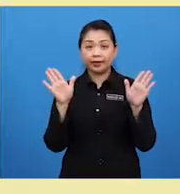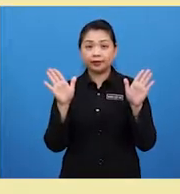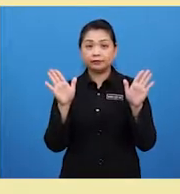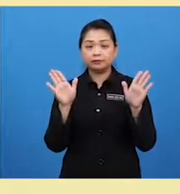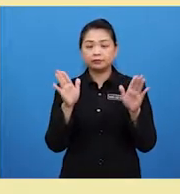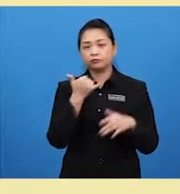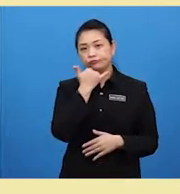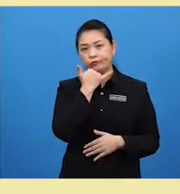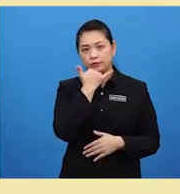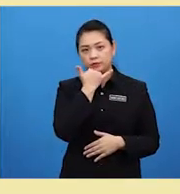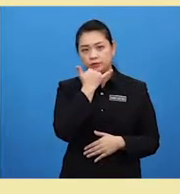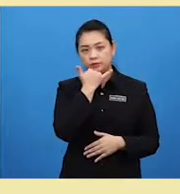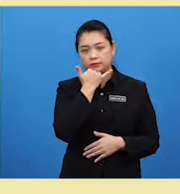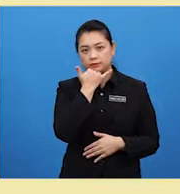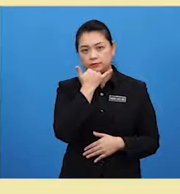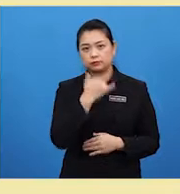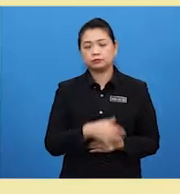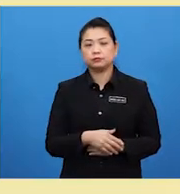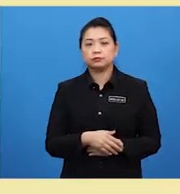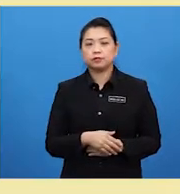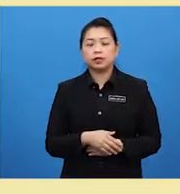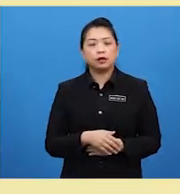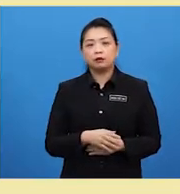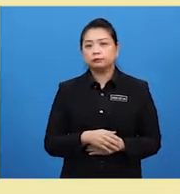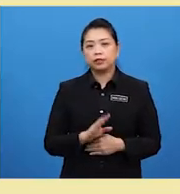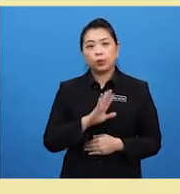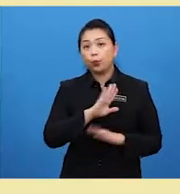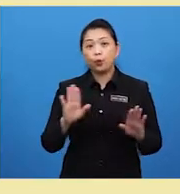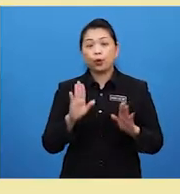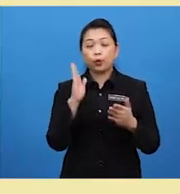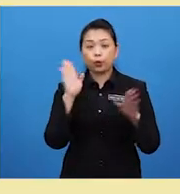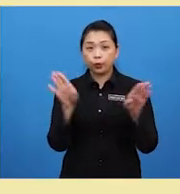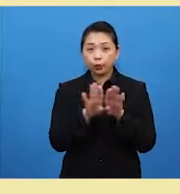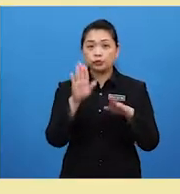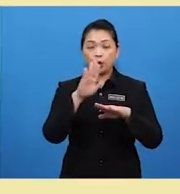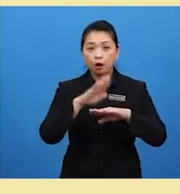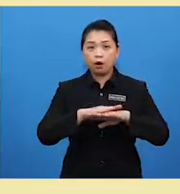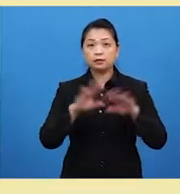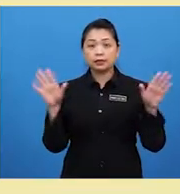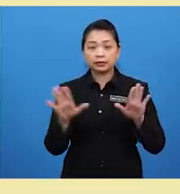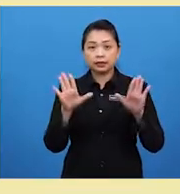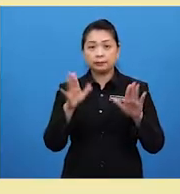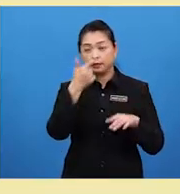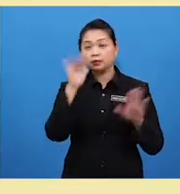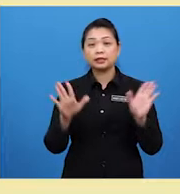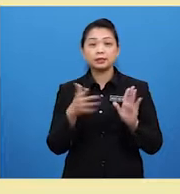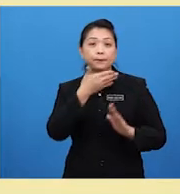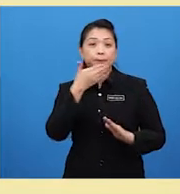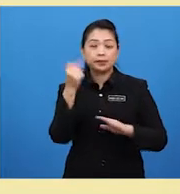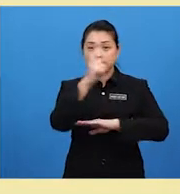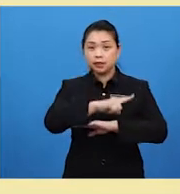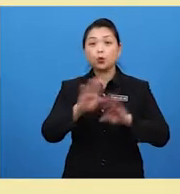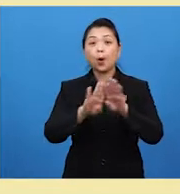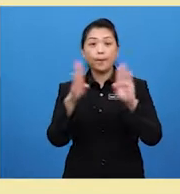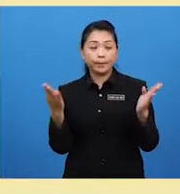False. Of course they won't close on Sunday. Sunday is the best day to open business.